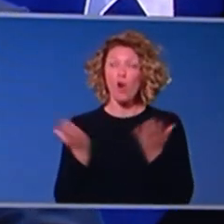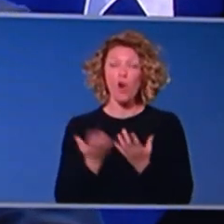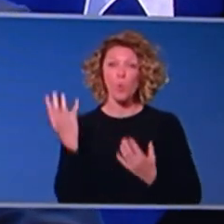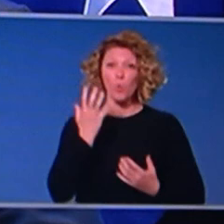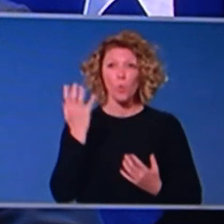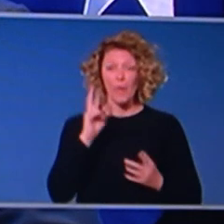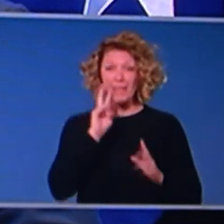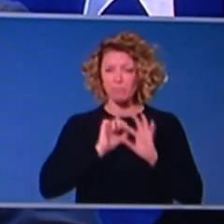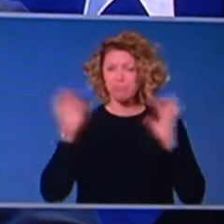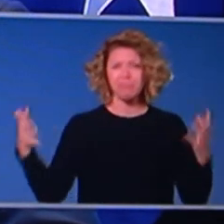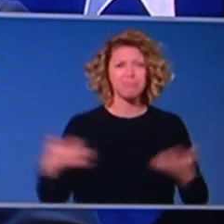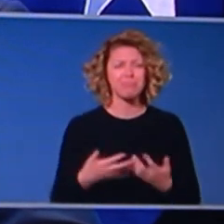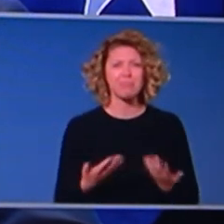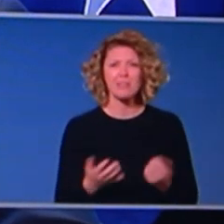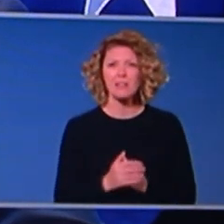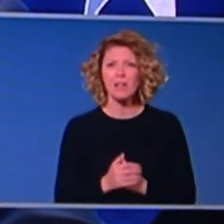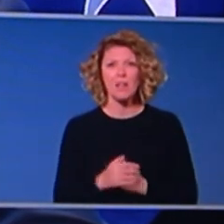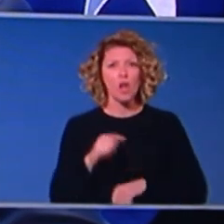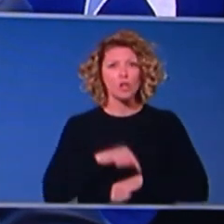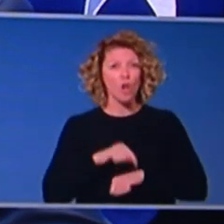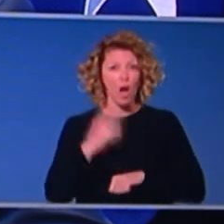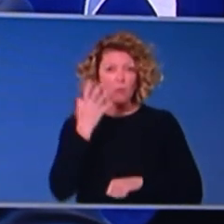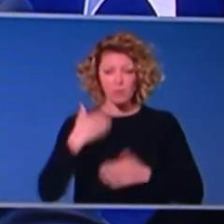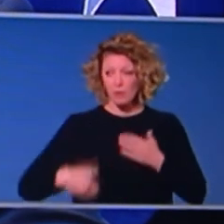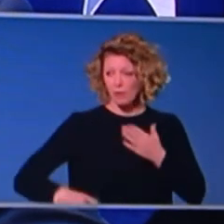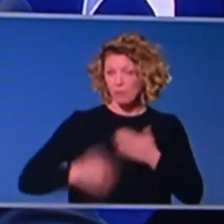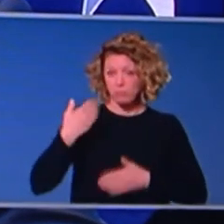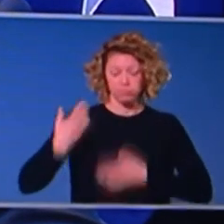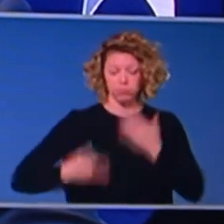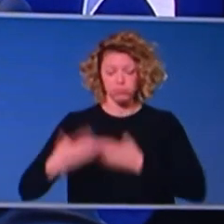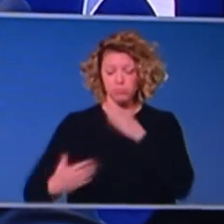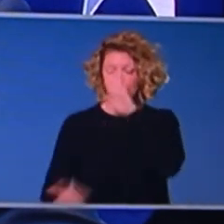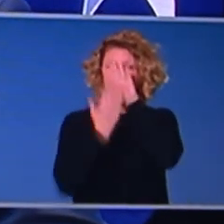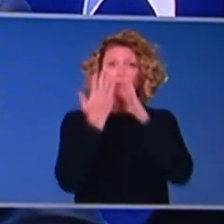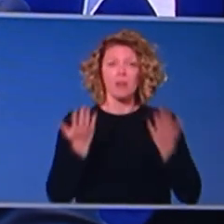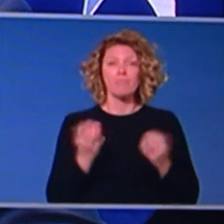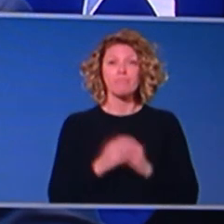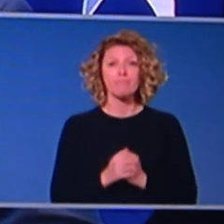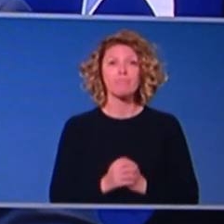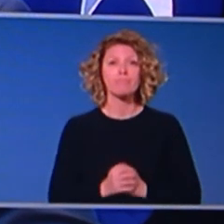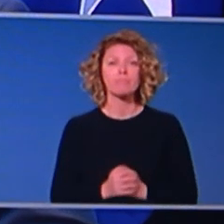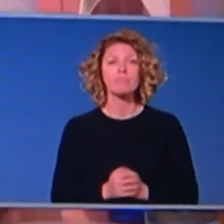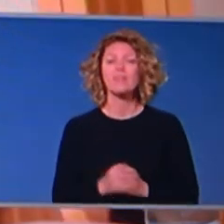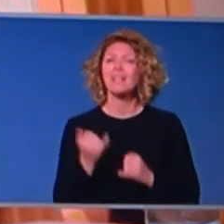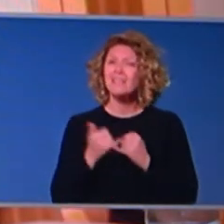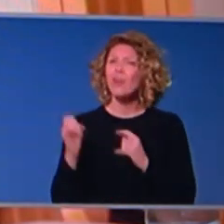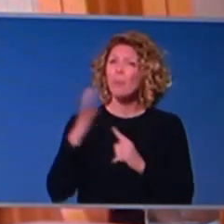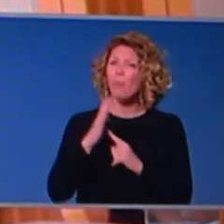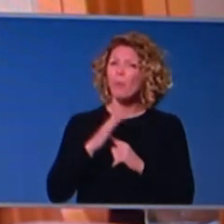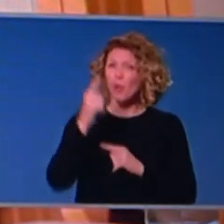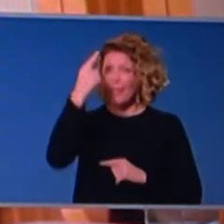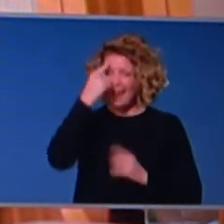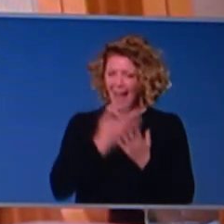everything. And this is why, again, I keep coming back to it on the COVIDSafe app. Time is critical in keeping in